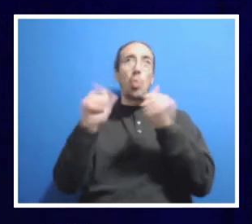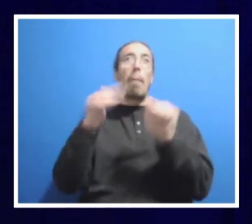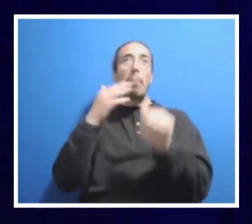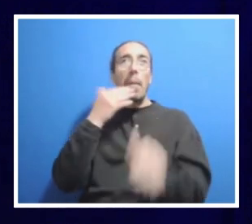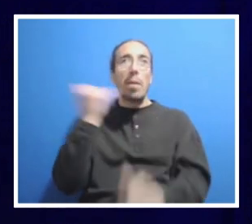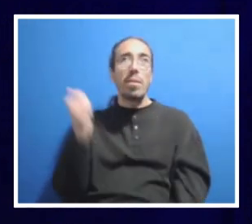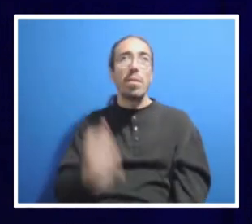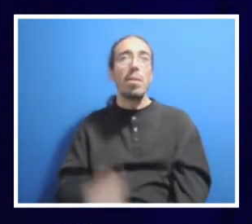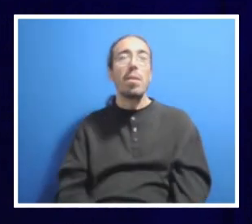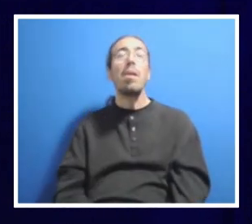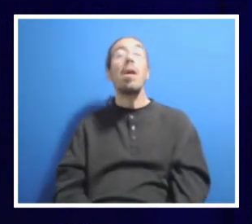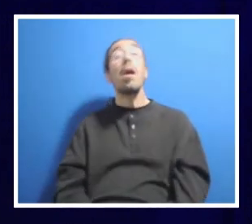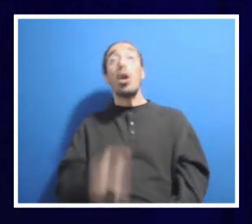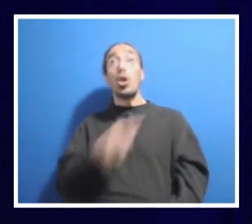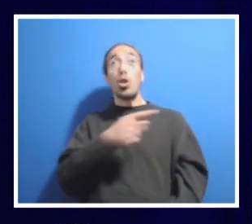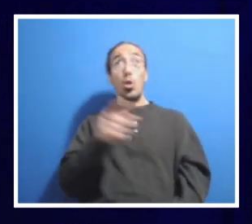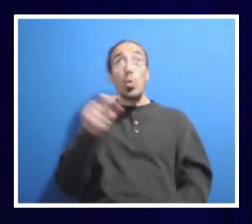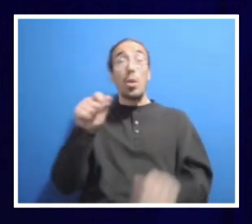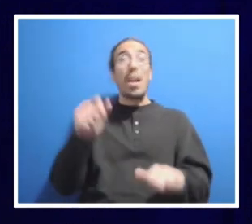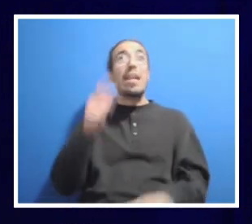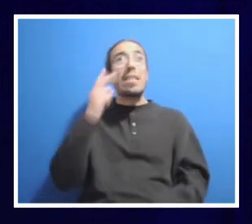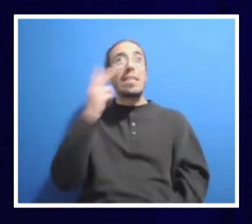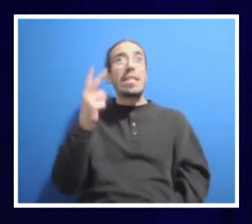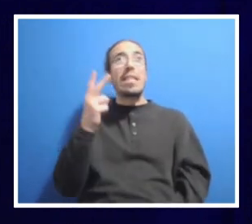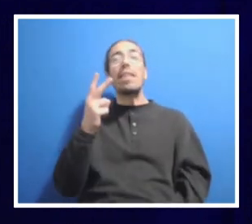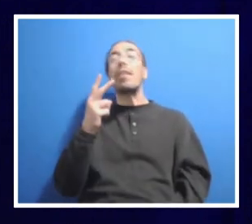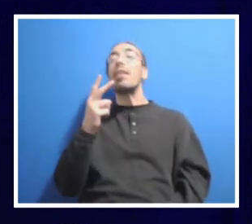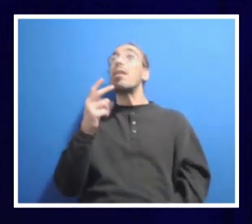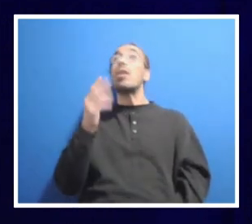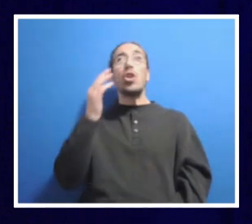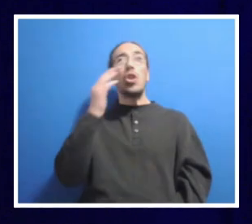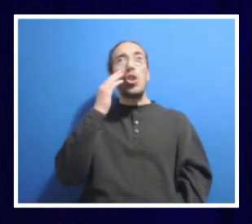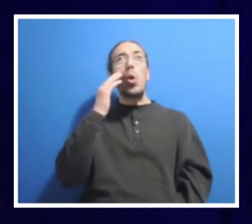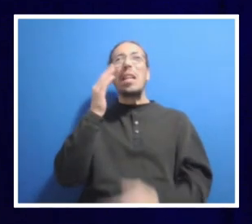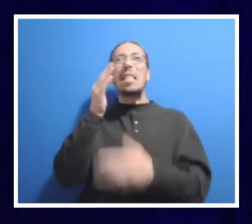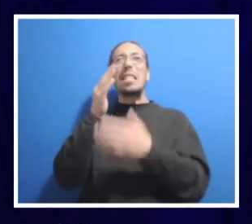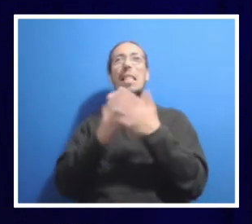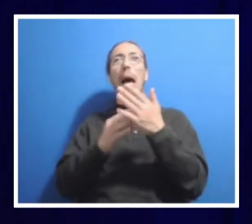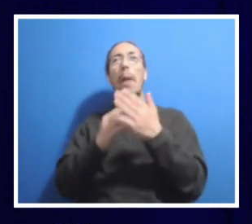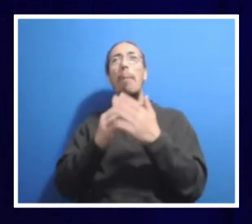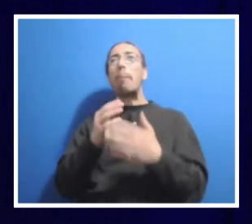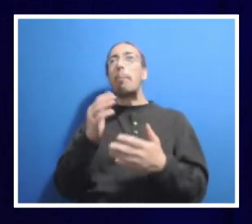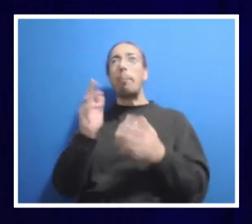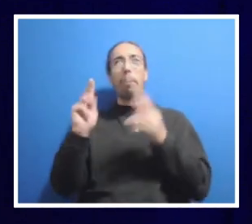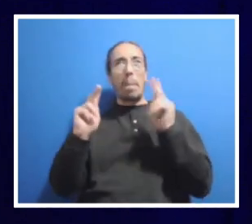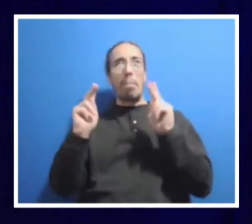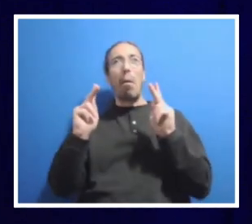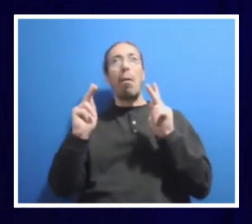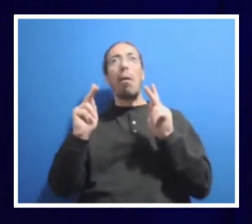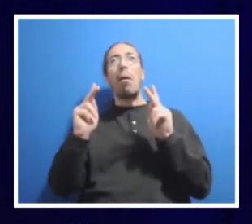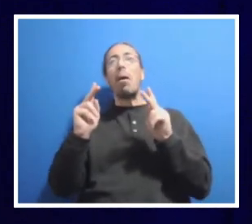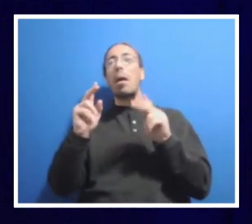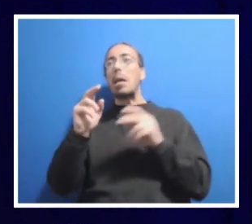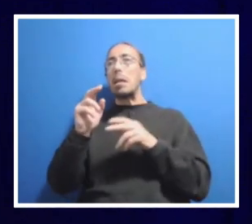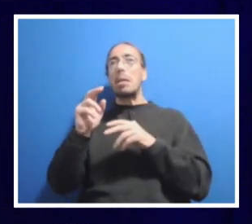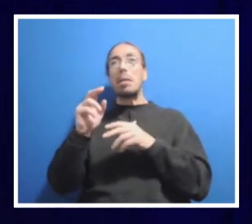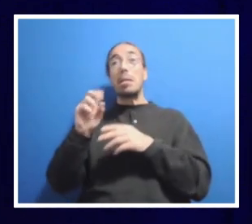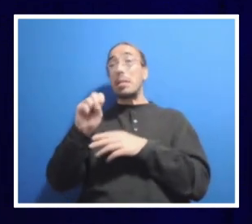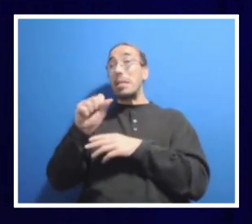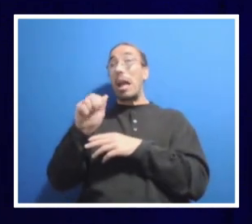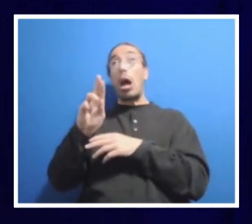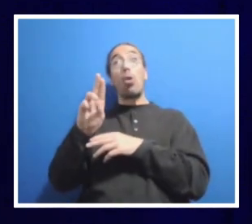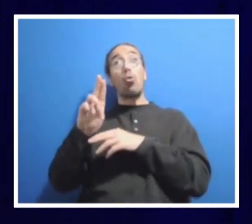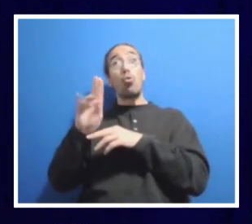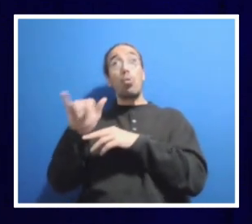As you can see, even the fact that we got some modest, you know, salary increase for everybody was